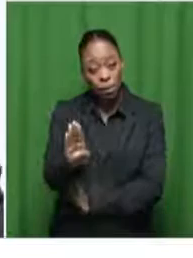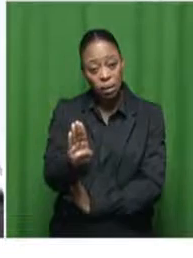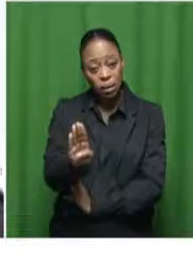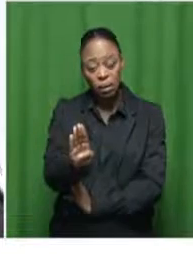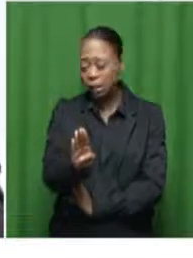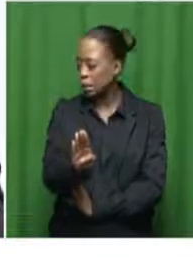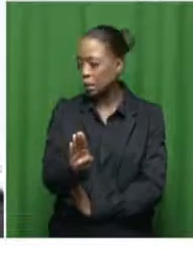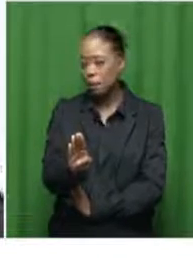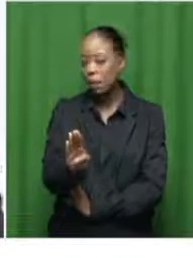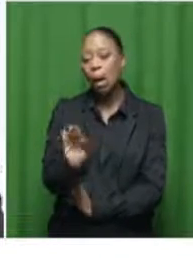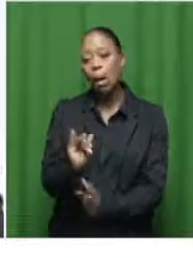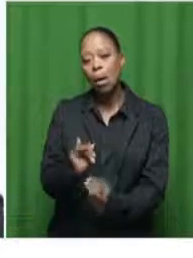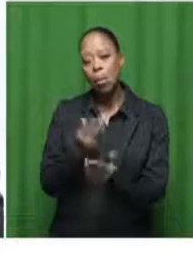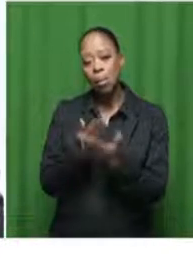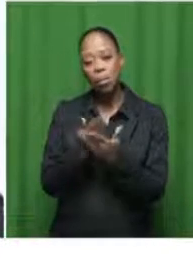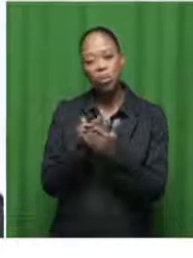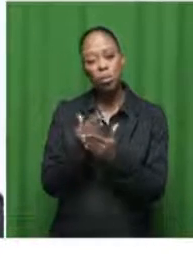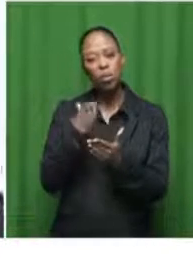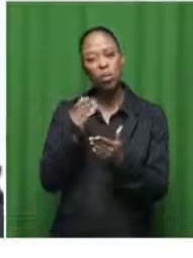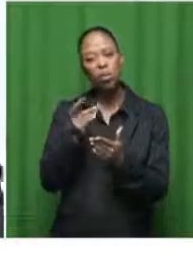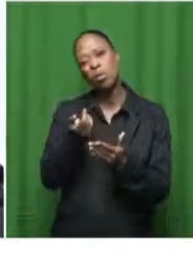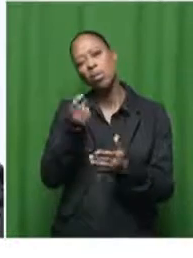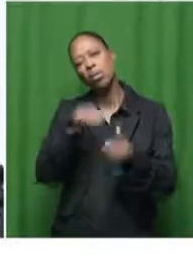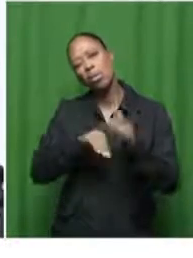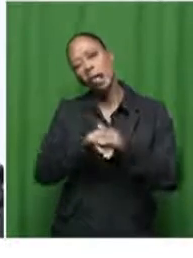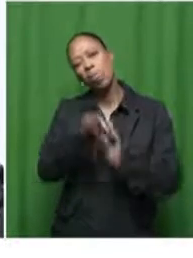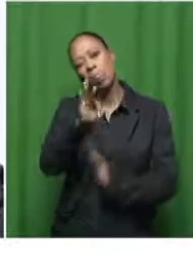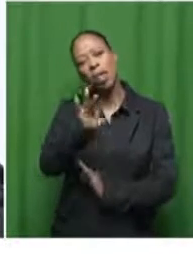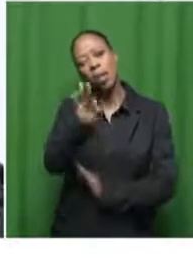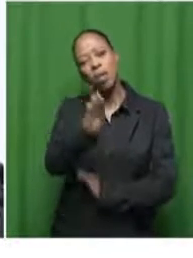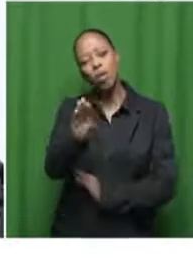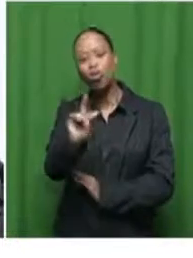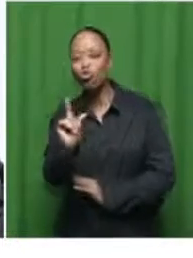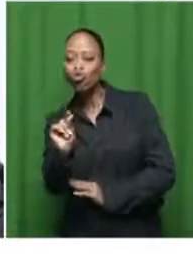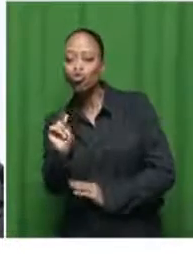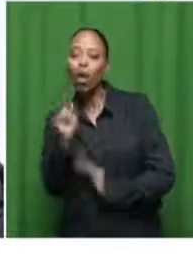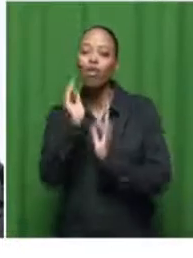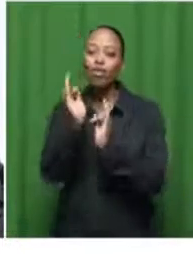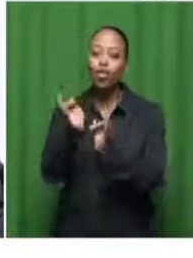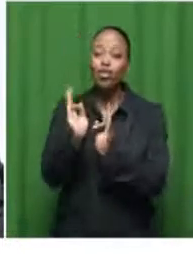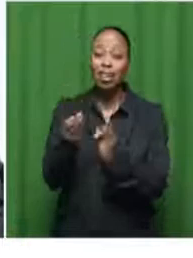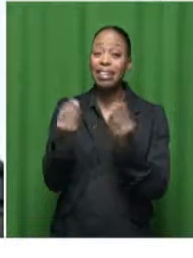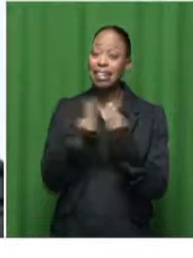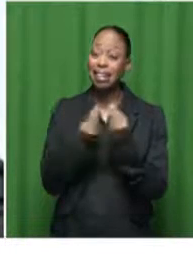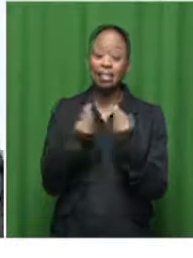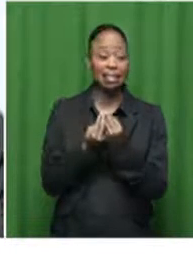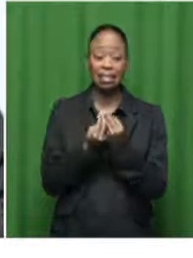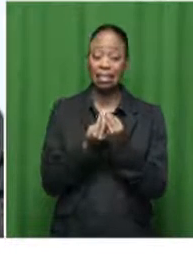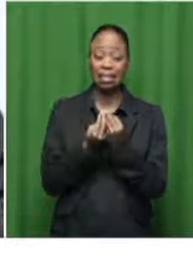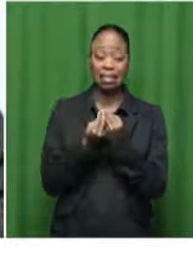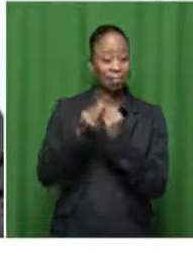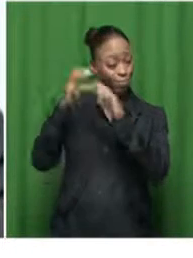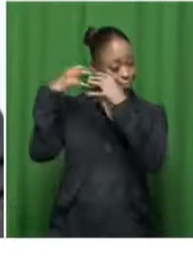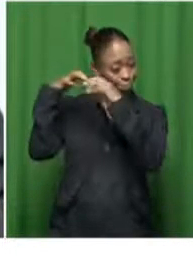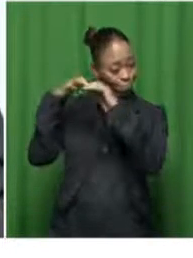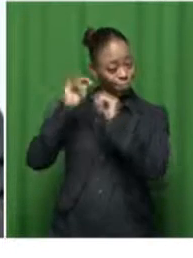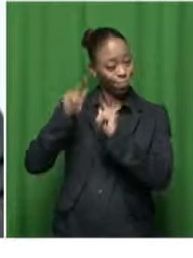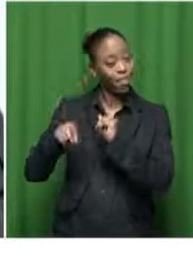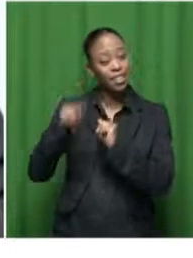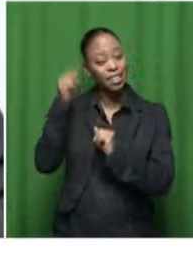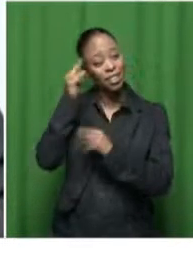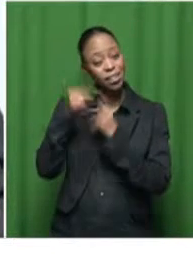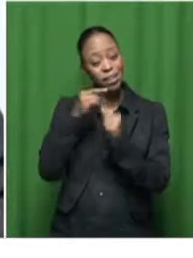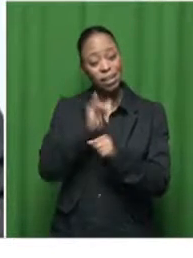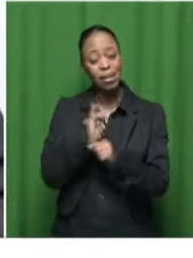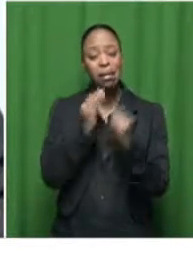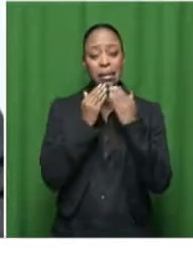expected to rise to about three billion in the not too distant future and that is something that we really need to wrap our heads around but